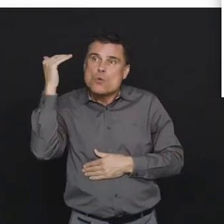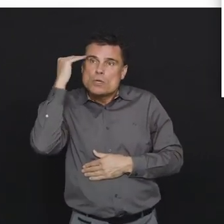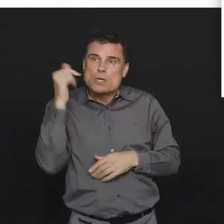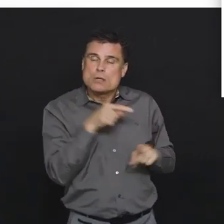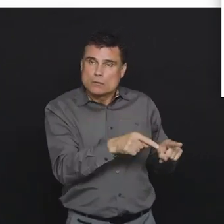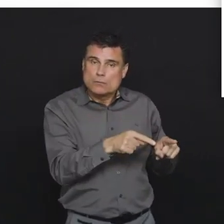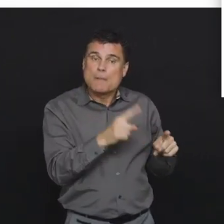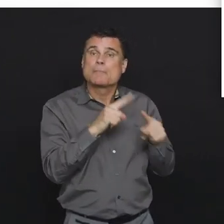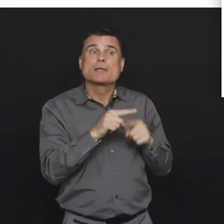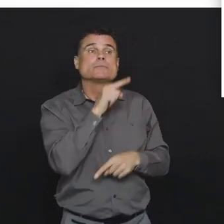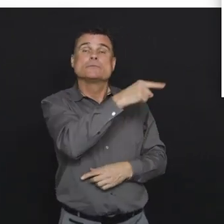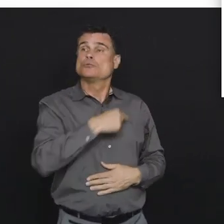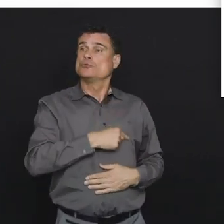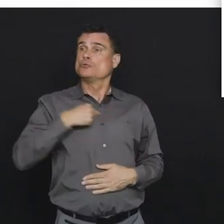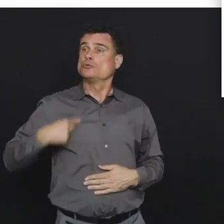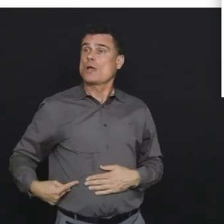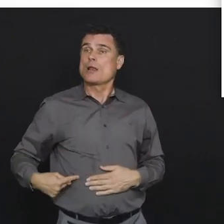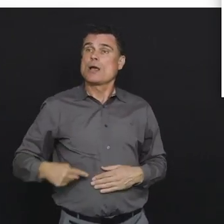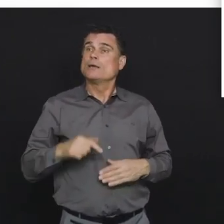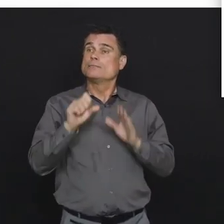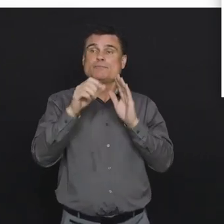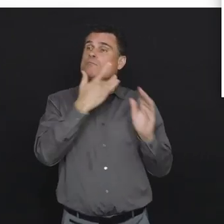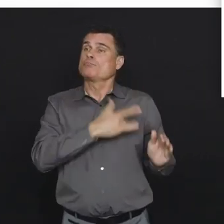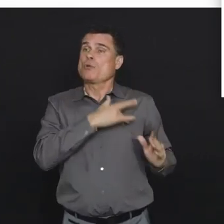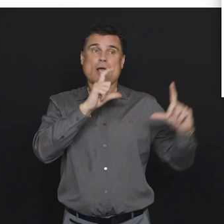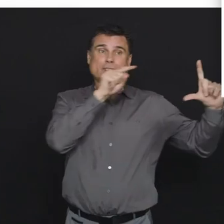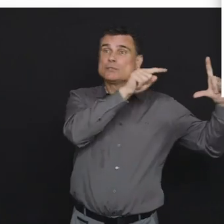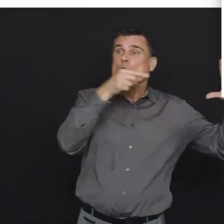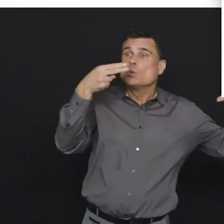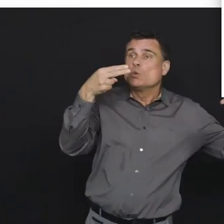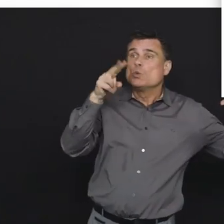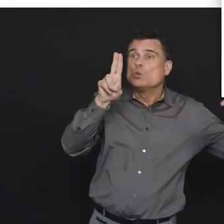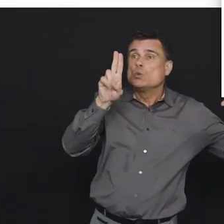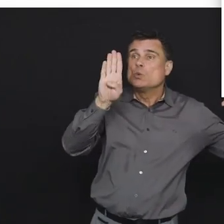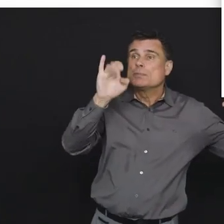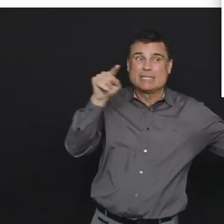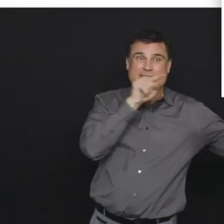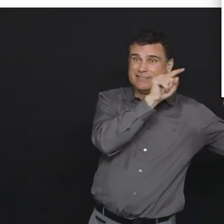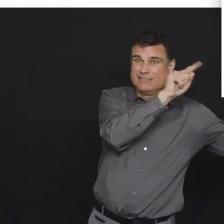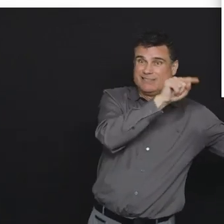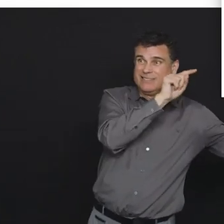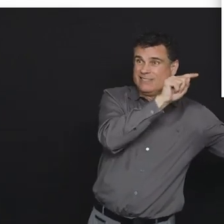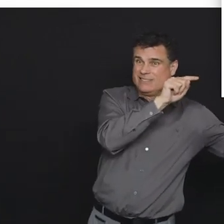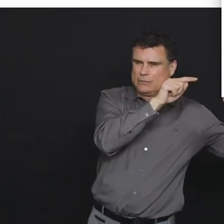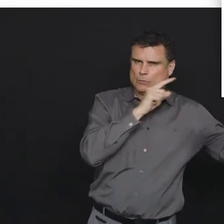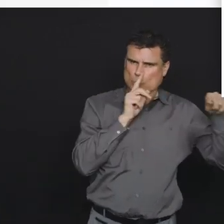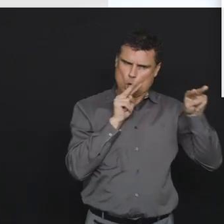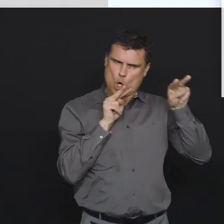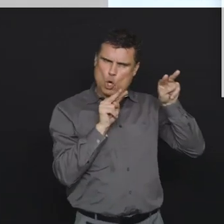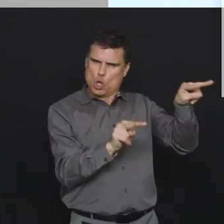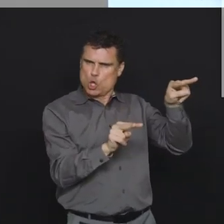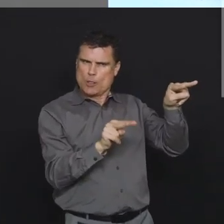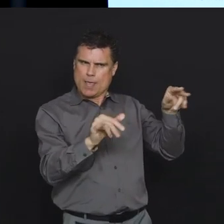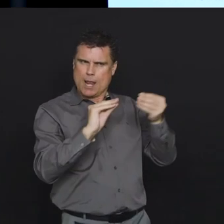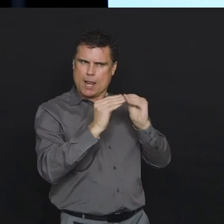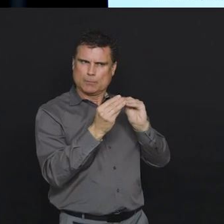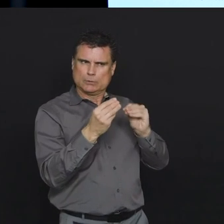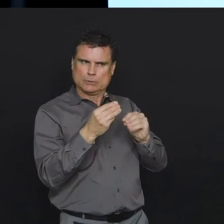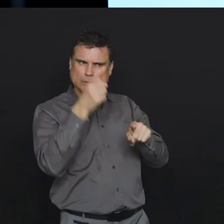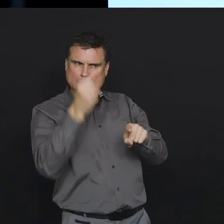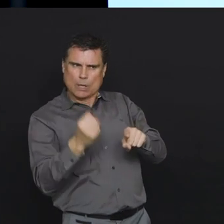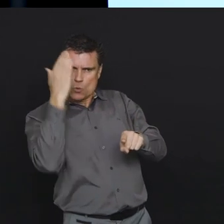in Hubei, in green, and the two Italian models there that we are preparing for.